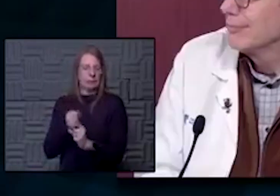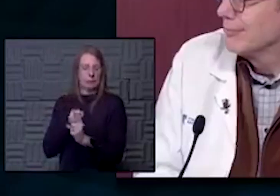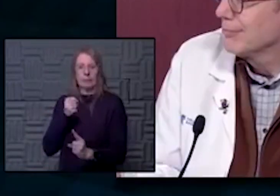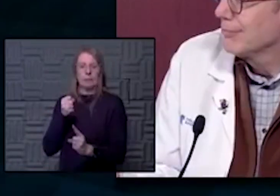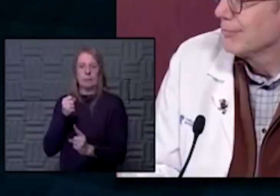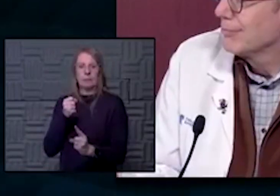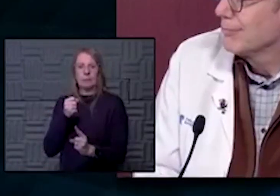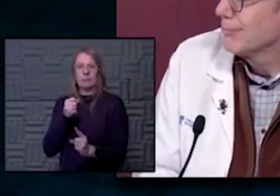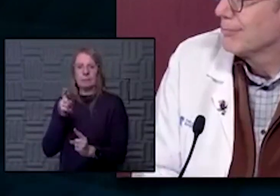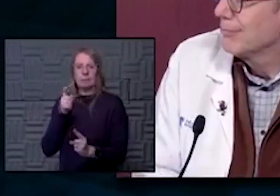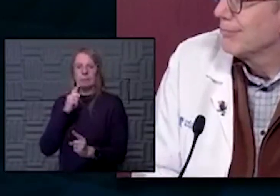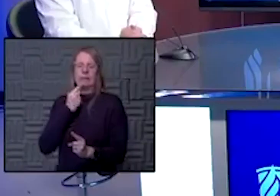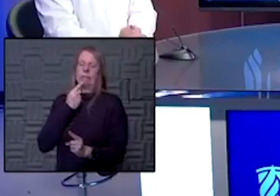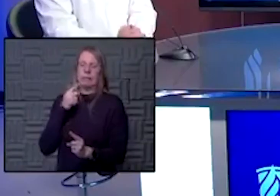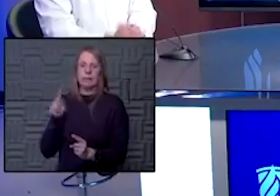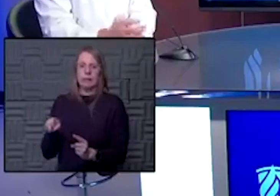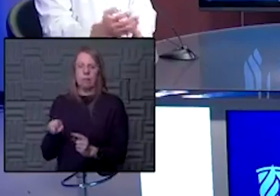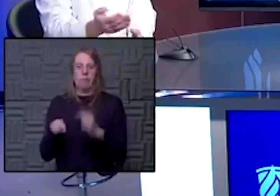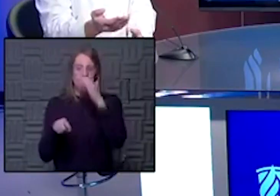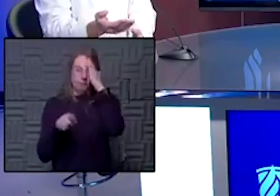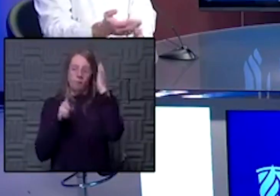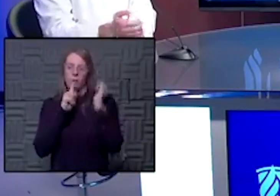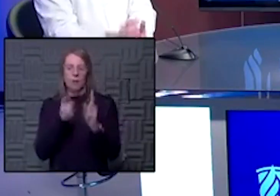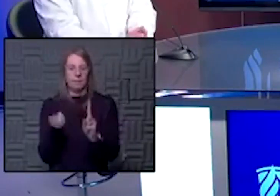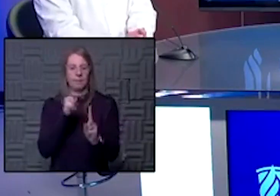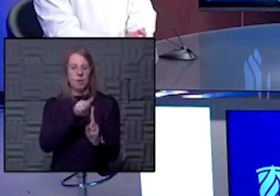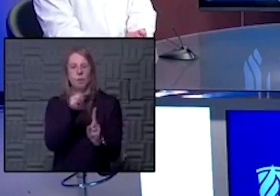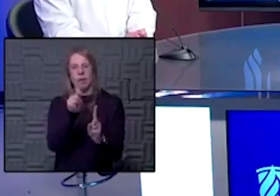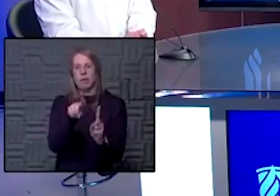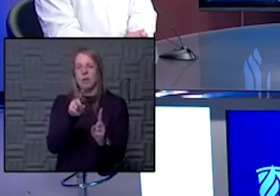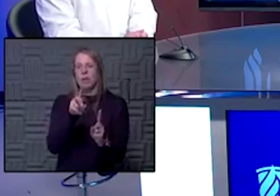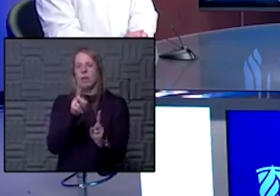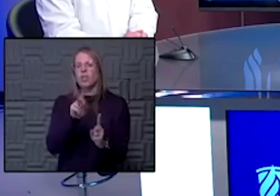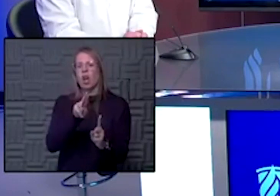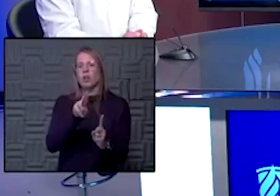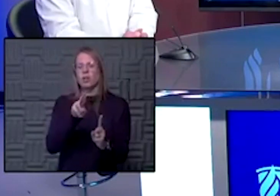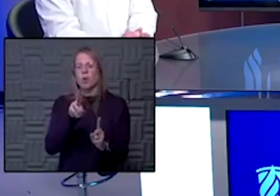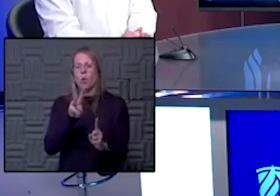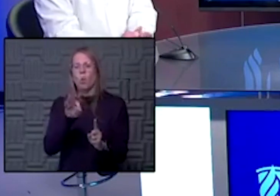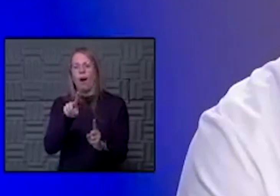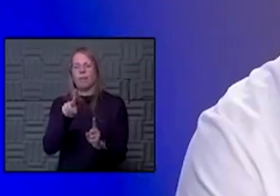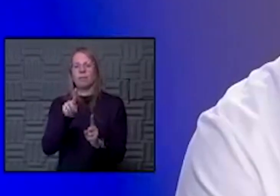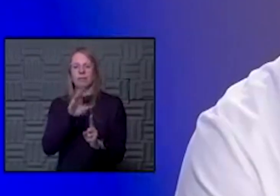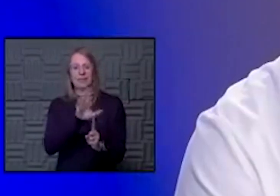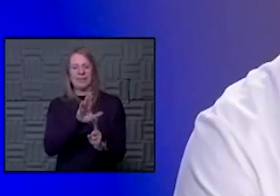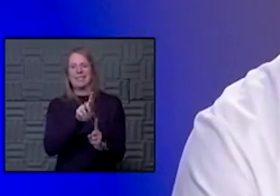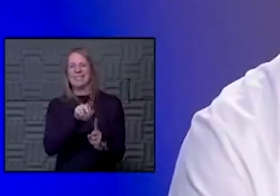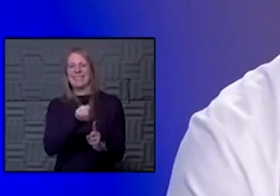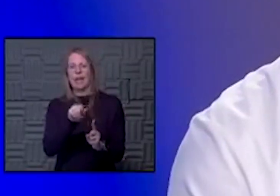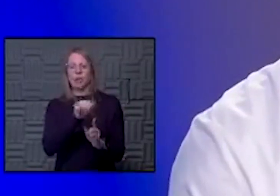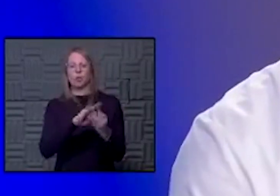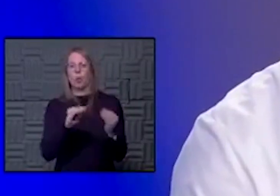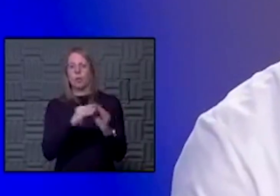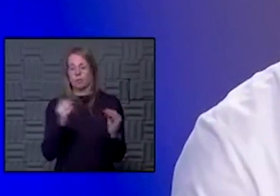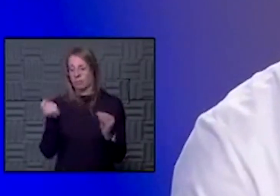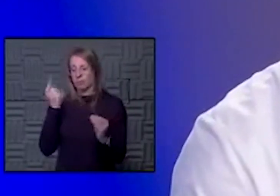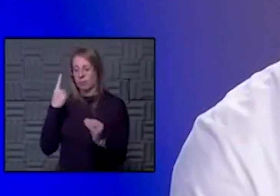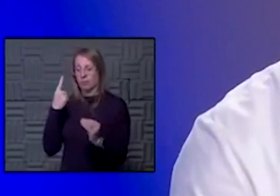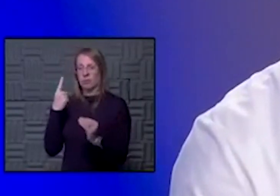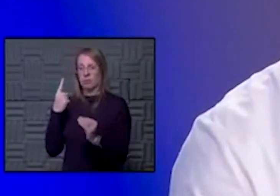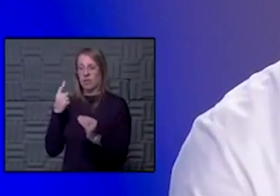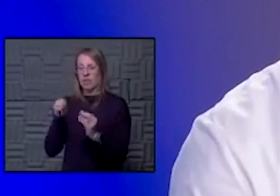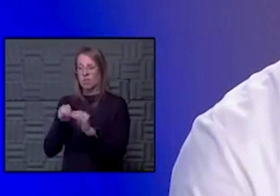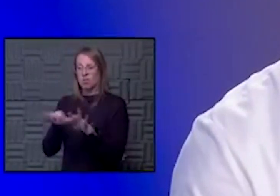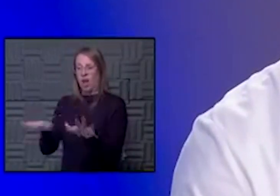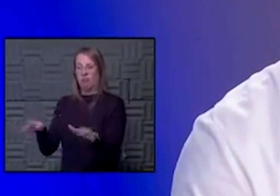So, and I think to kind of go back to that question, you know, based on, uh, Dr. Wild's data and stories, and we understand the unmitigated, uh,